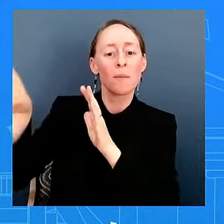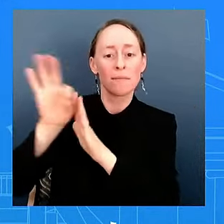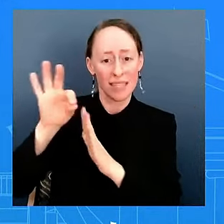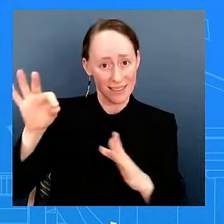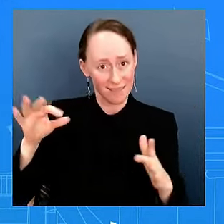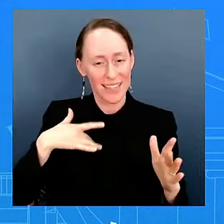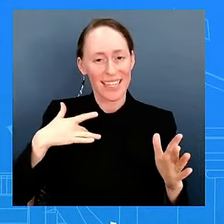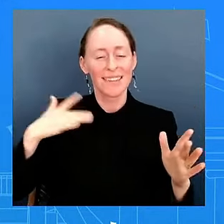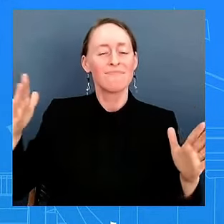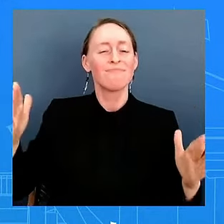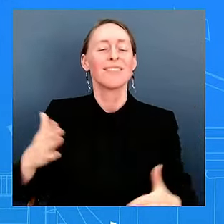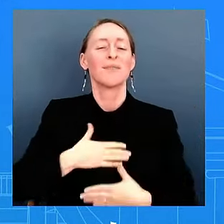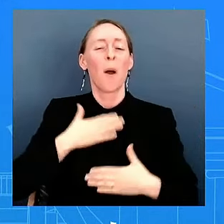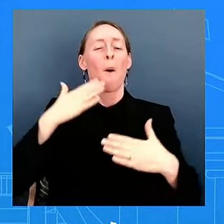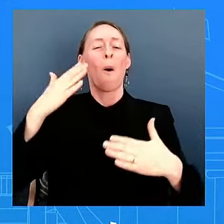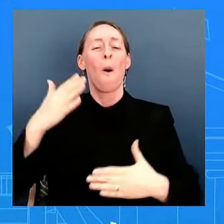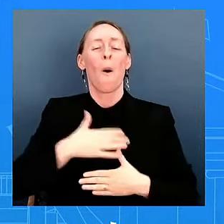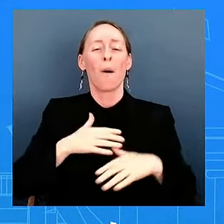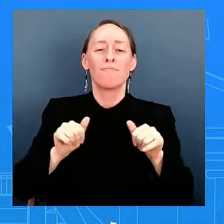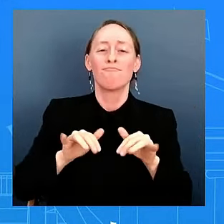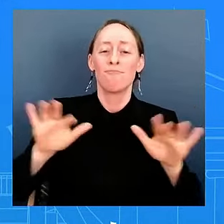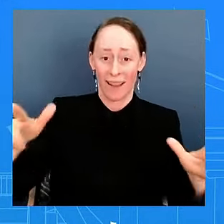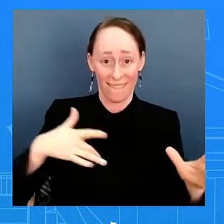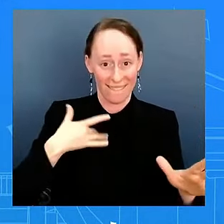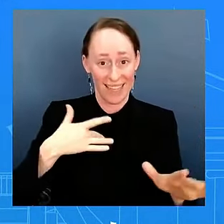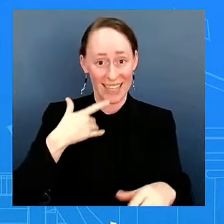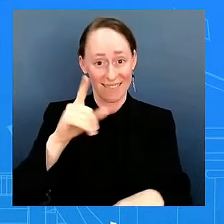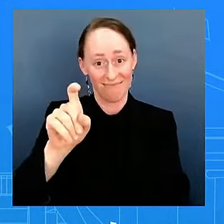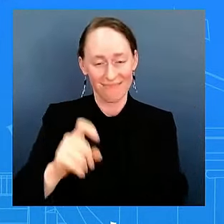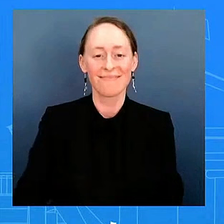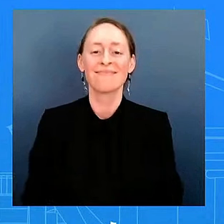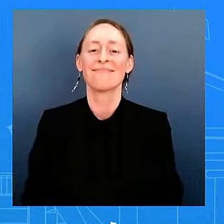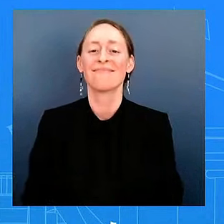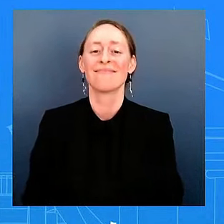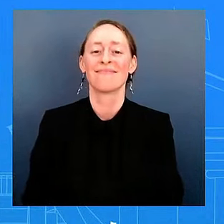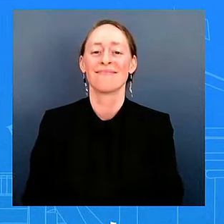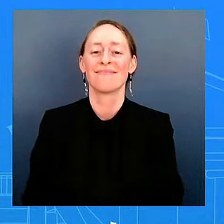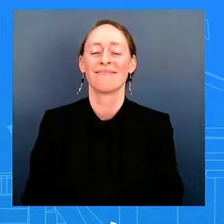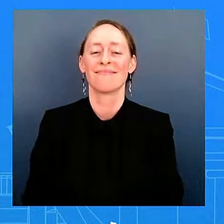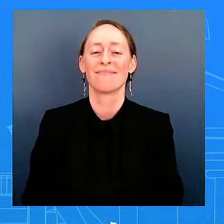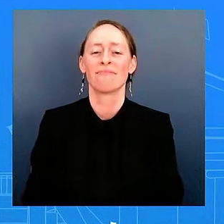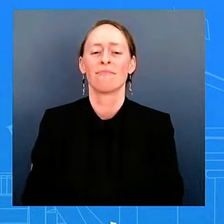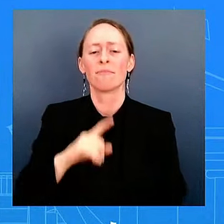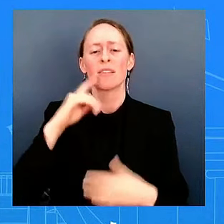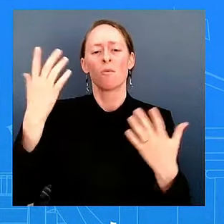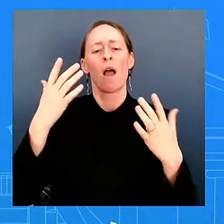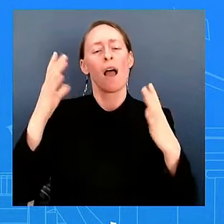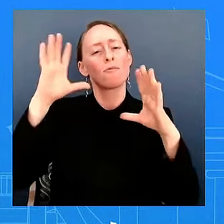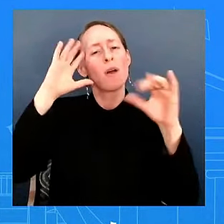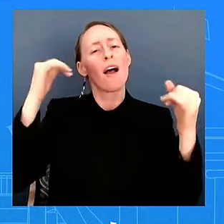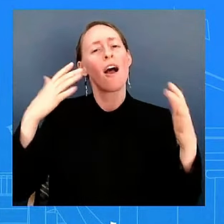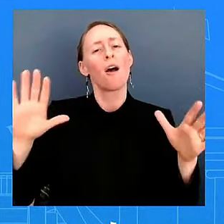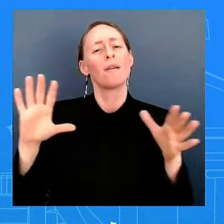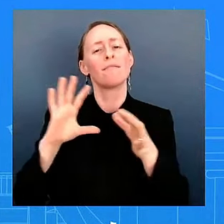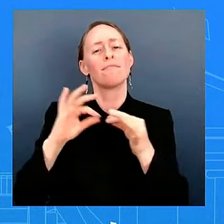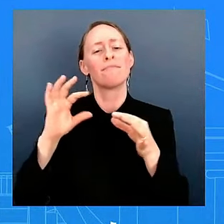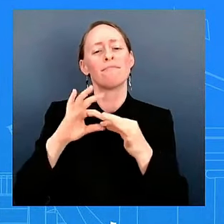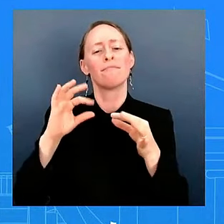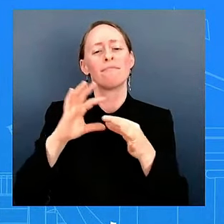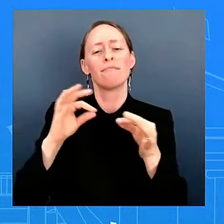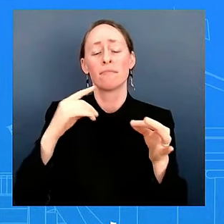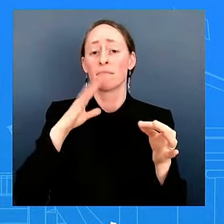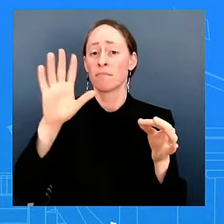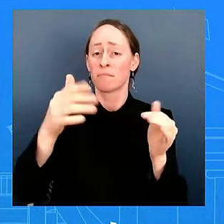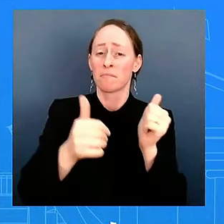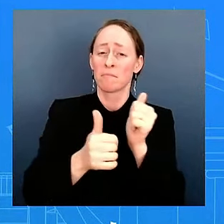I'll say this more broadly, and this is basically repeating what the President said. He said the most important decision that he made in